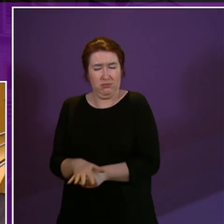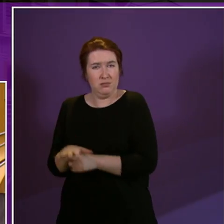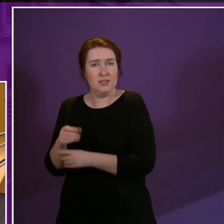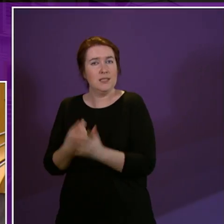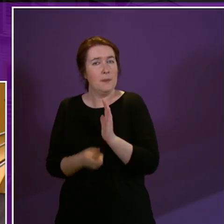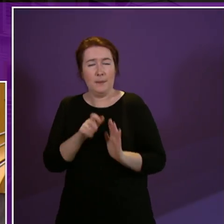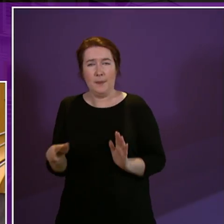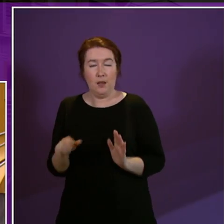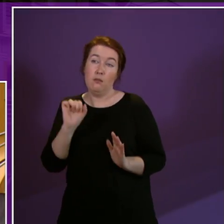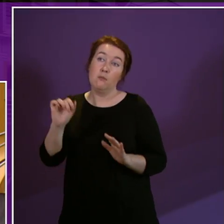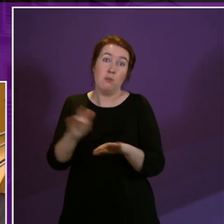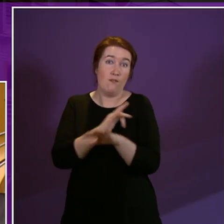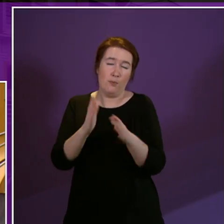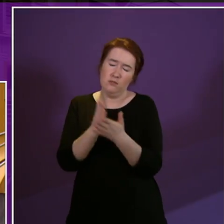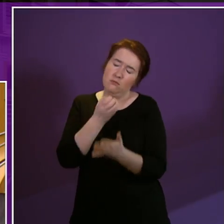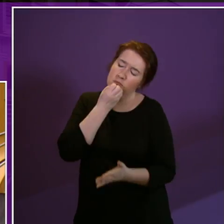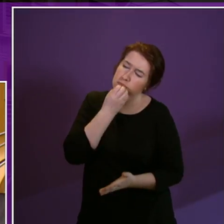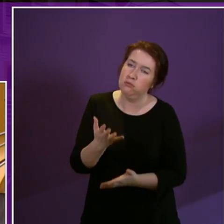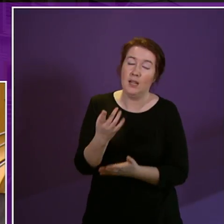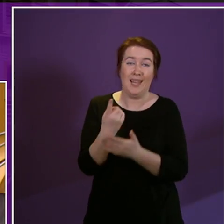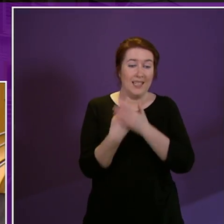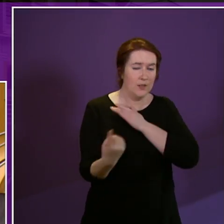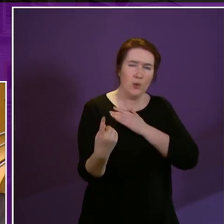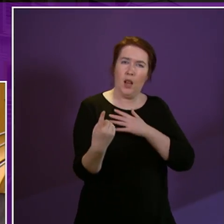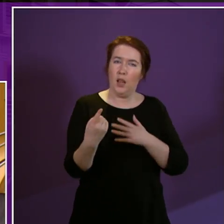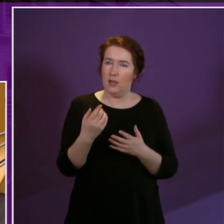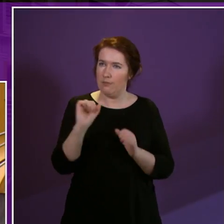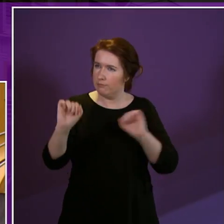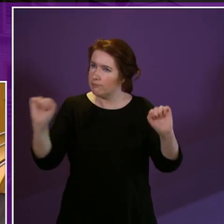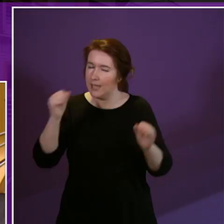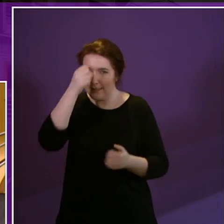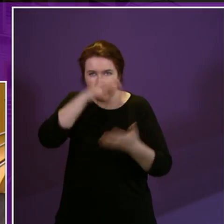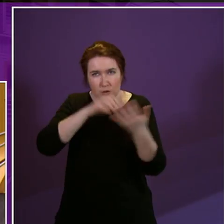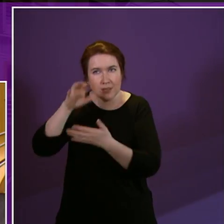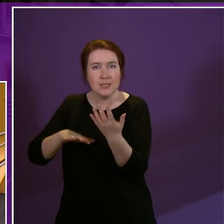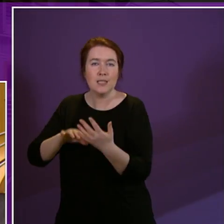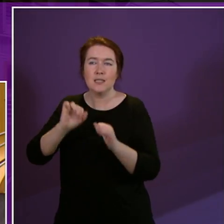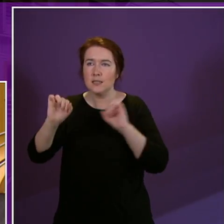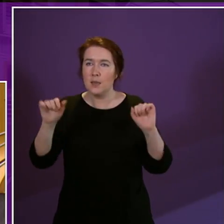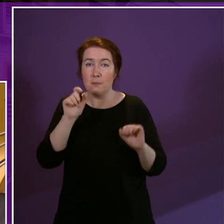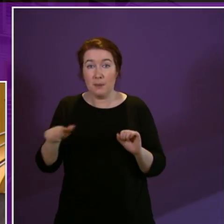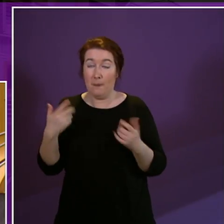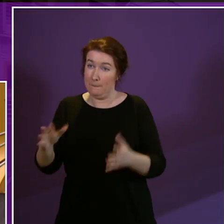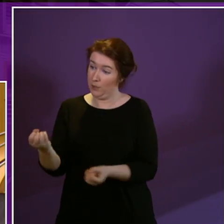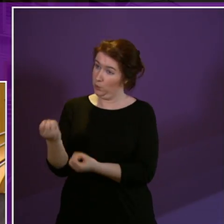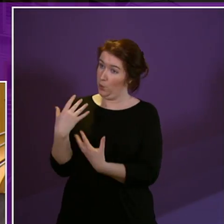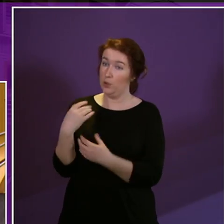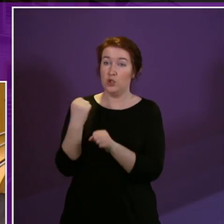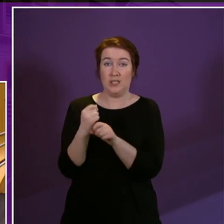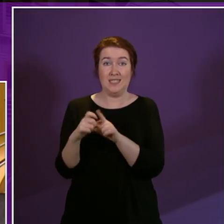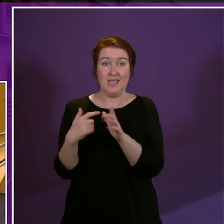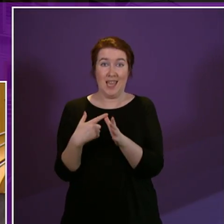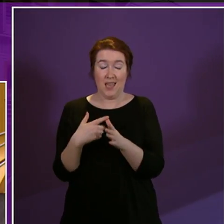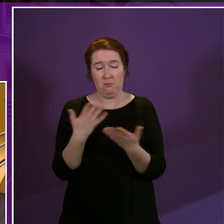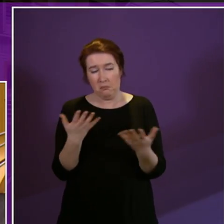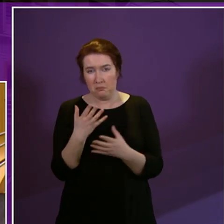their performances were absolutely fantastic it was individual experiences from these people who were told by the GDA if they